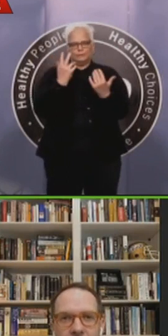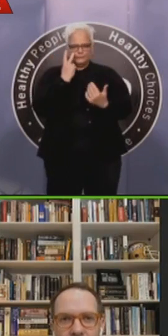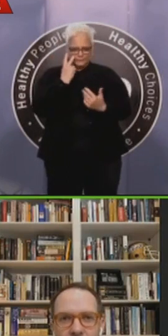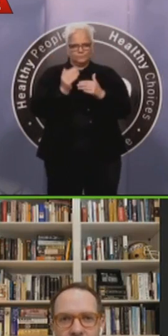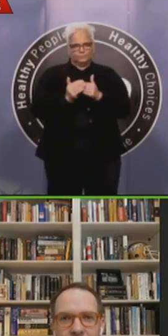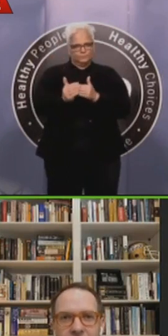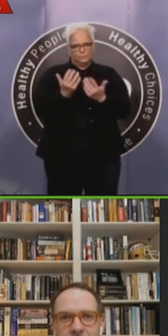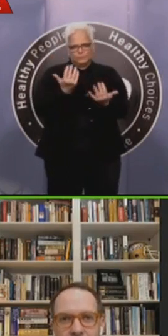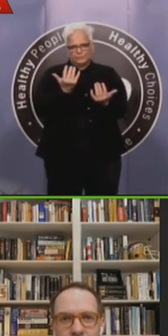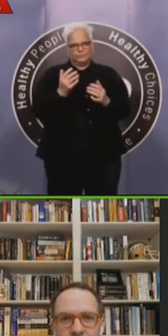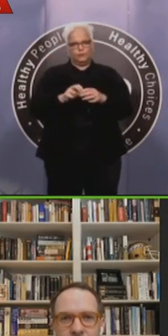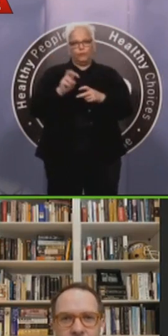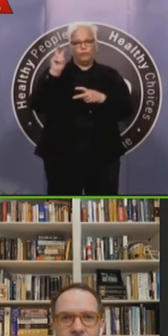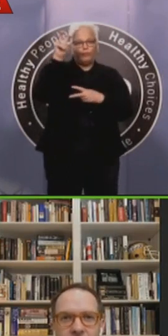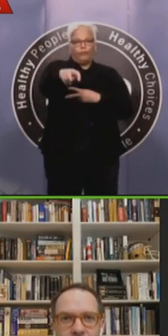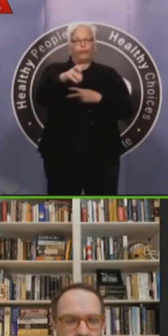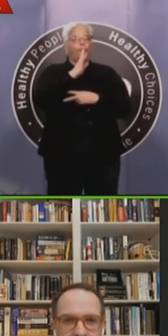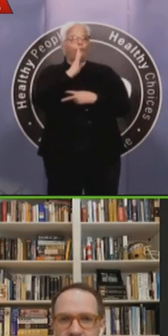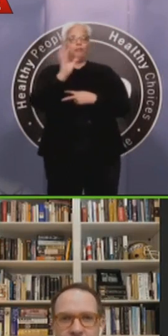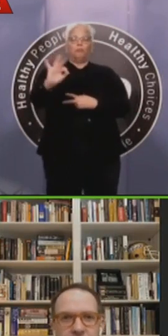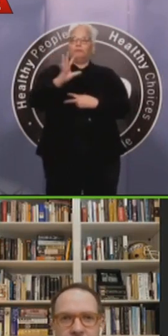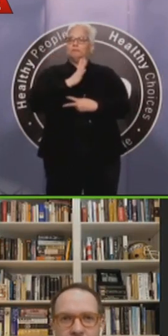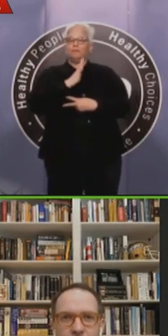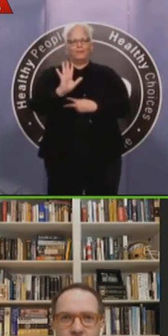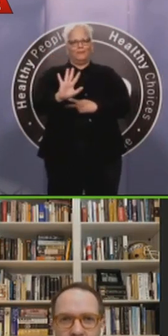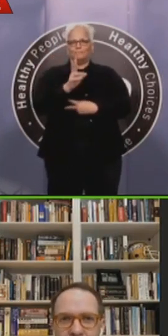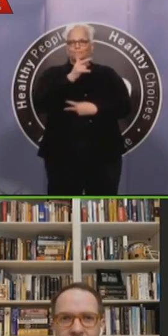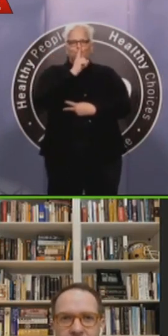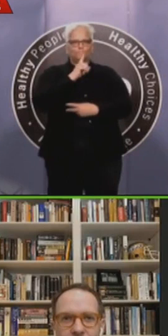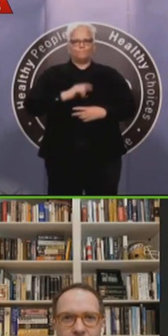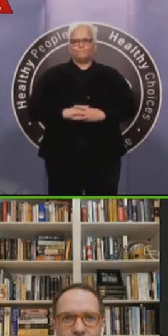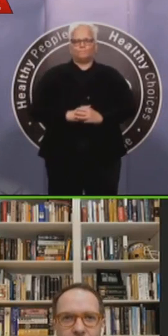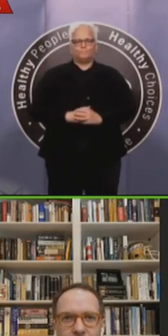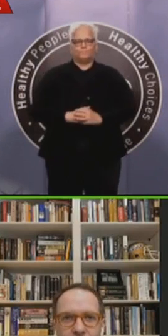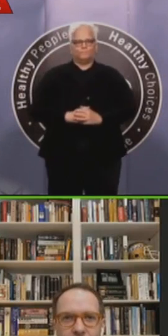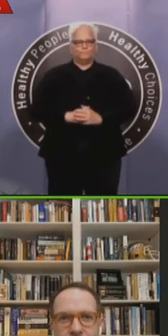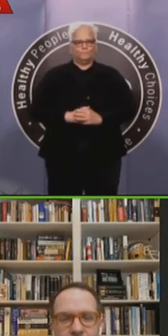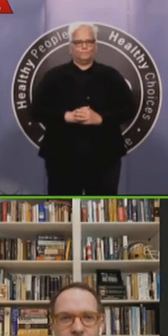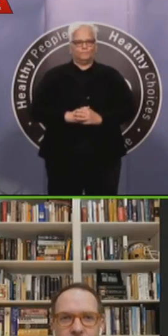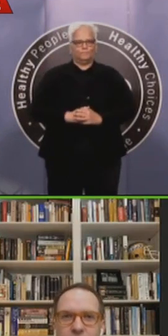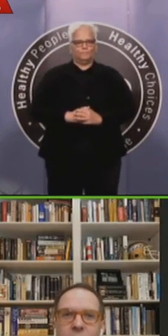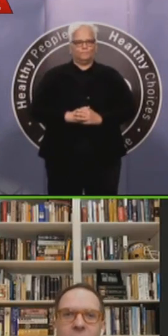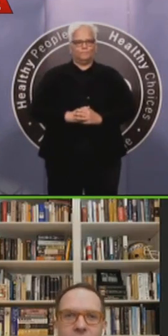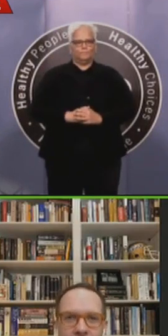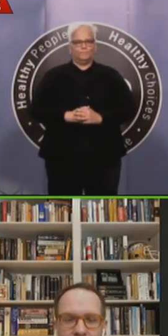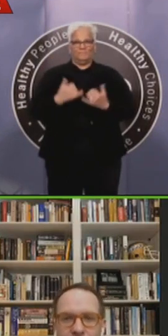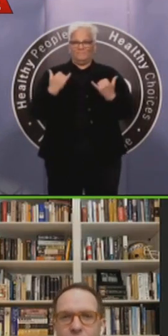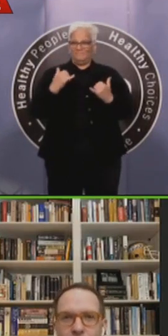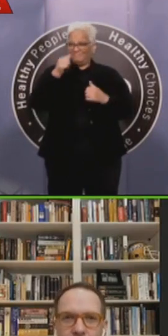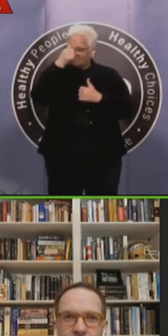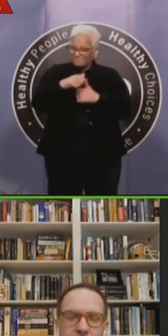when you have an entire community that's not immune to it, we've said this from the beginning, we talk about flattening the curve, what you're wanting to do is spread